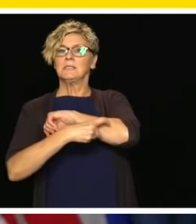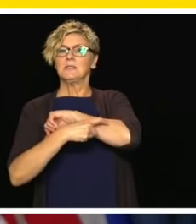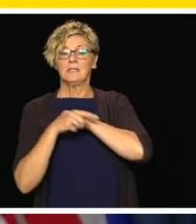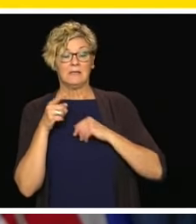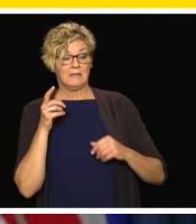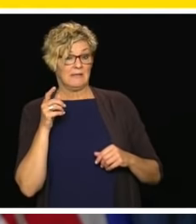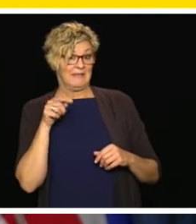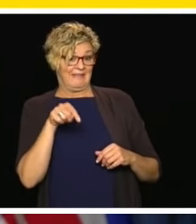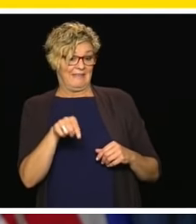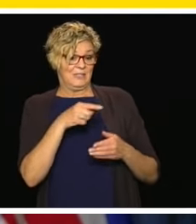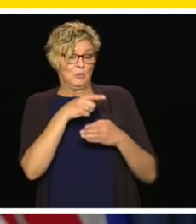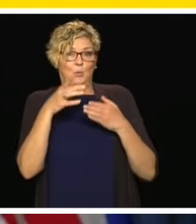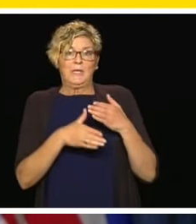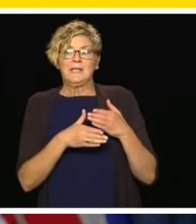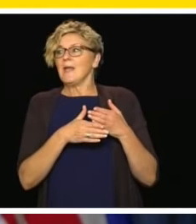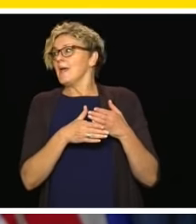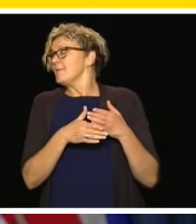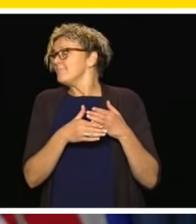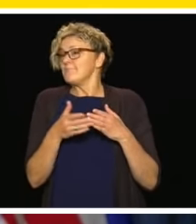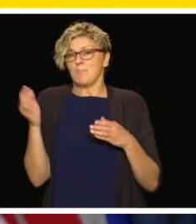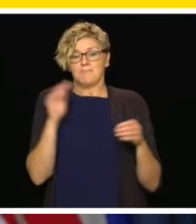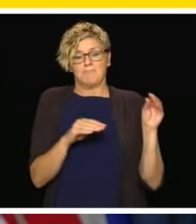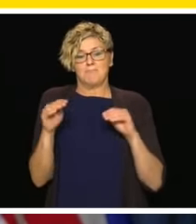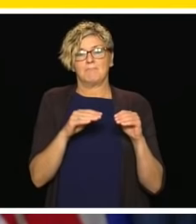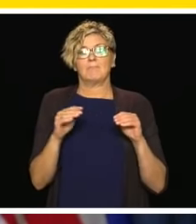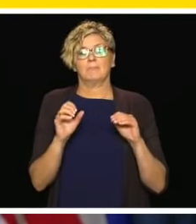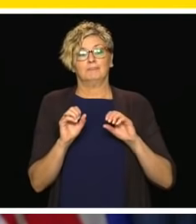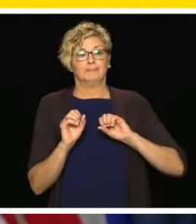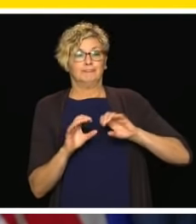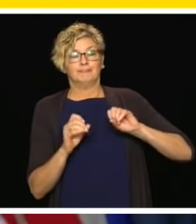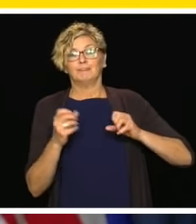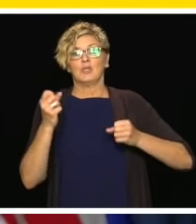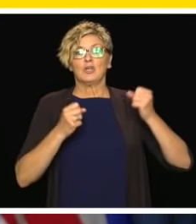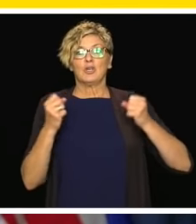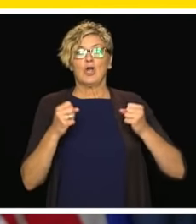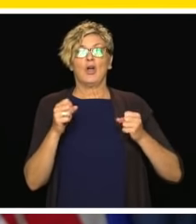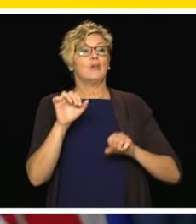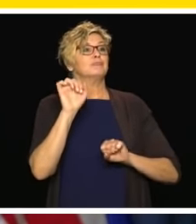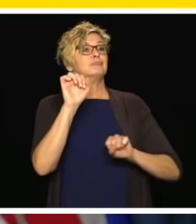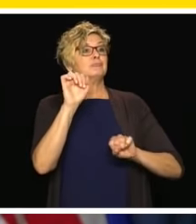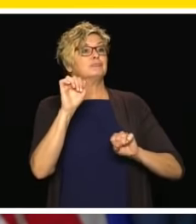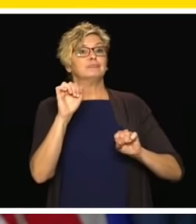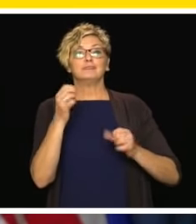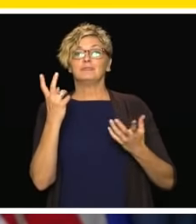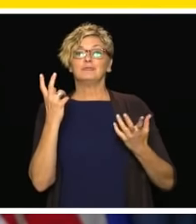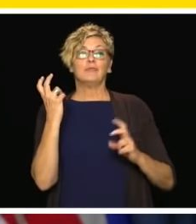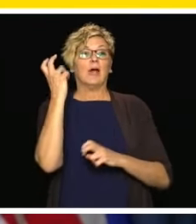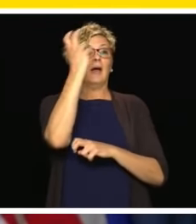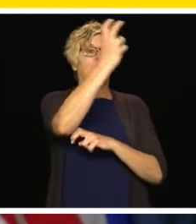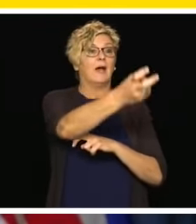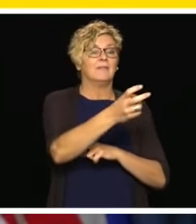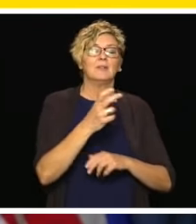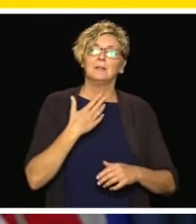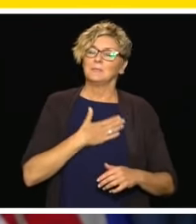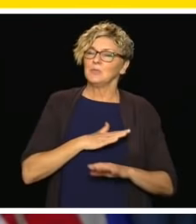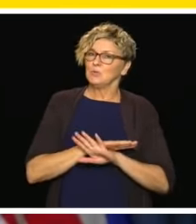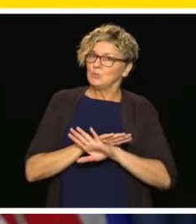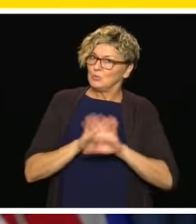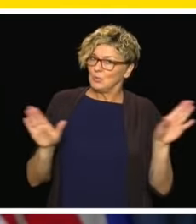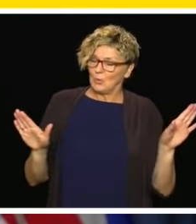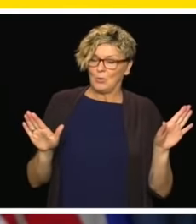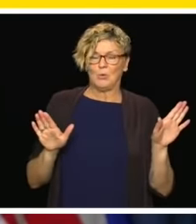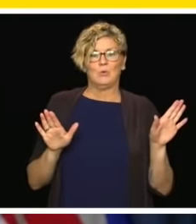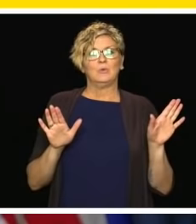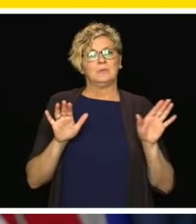somewhere, I encourage you as I have and Dr. Henry has for some time, please don't do that. Stay close to home. Every part of